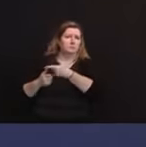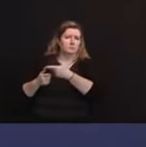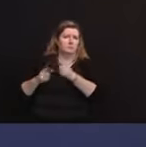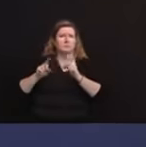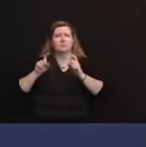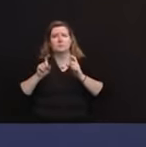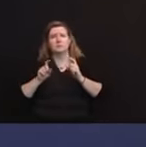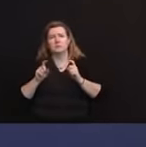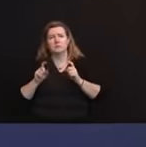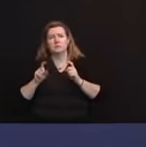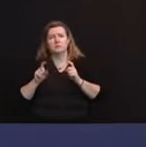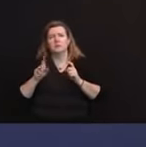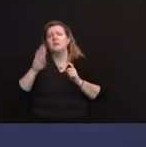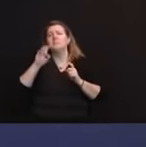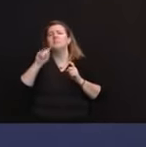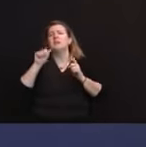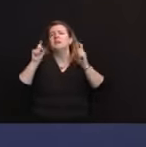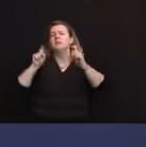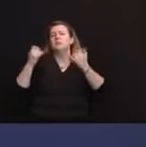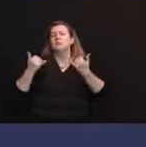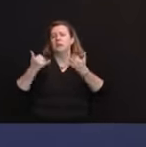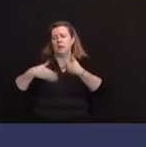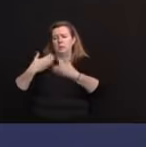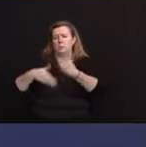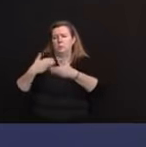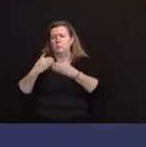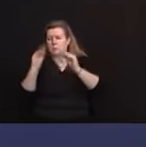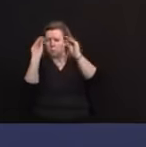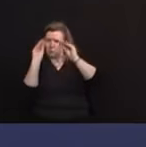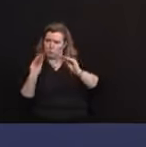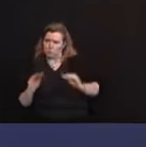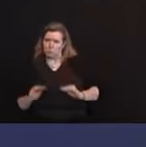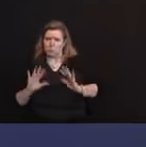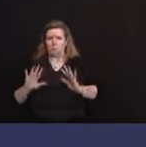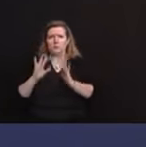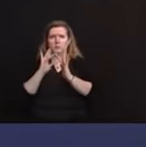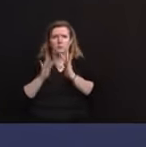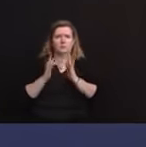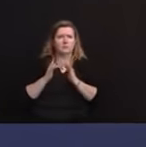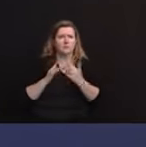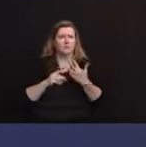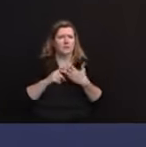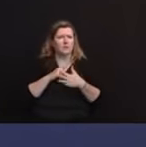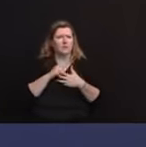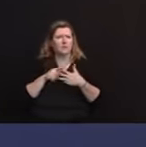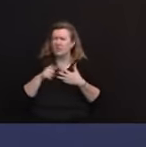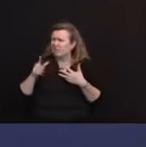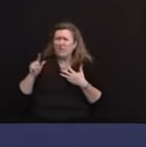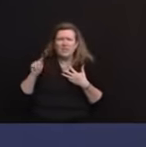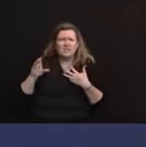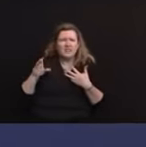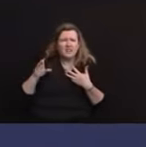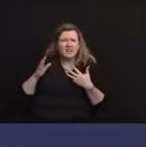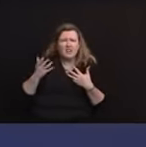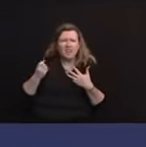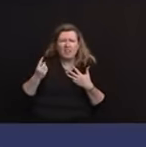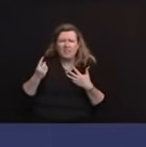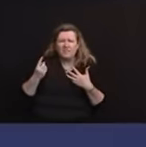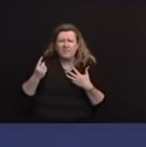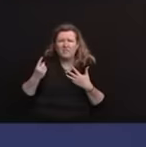-term care? I don't know that we have the number. I thought it was 11 today that you had said. Do you want to hit the mic there?